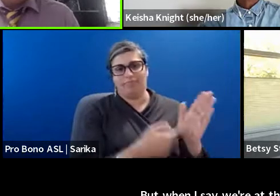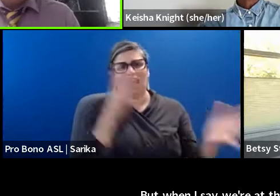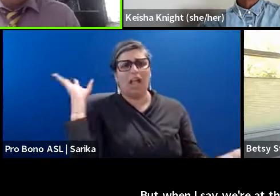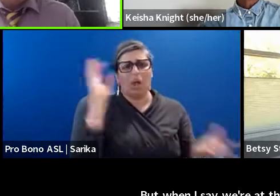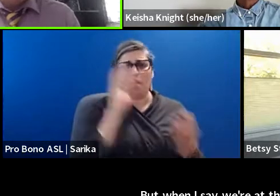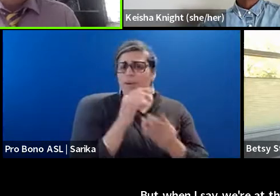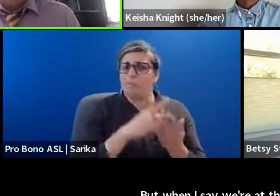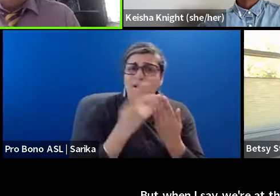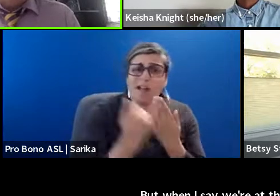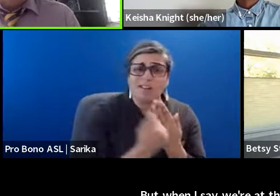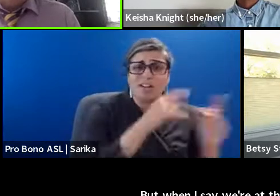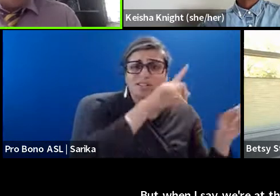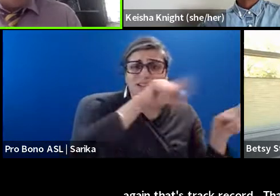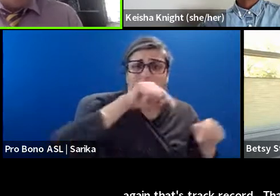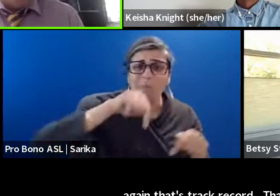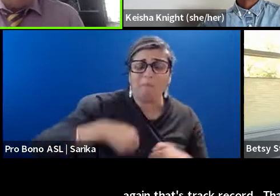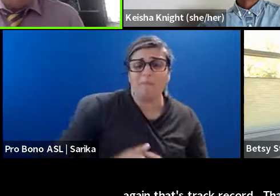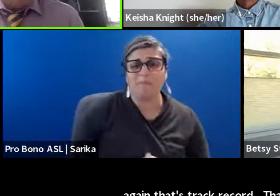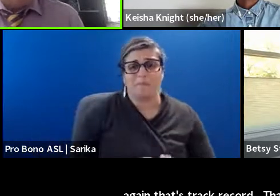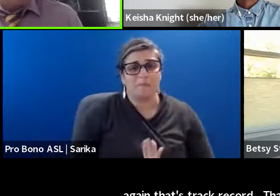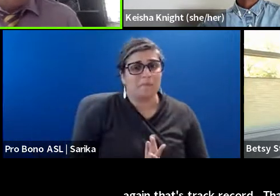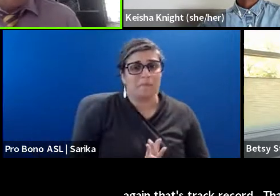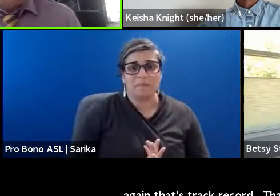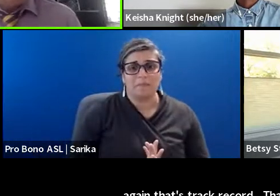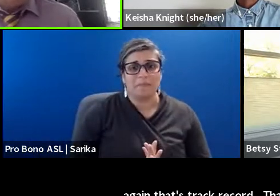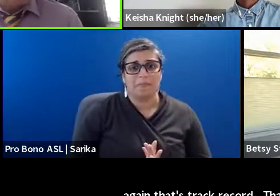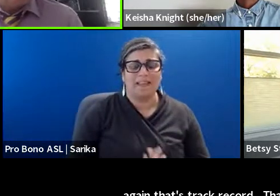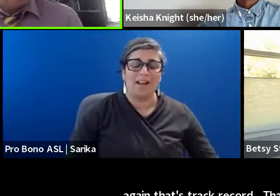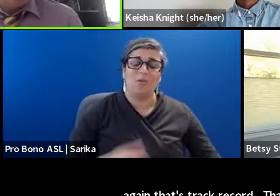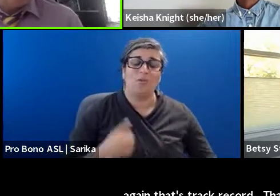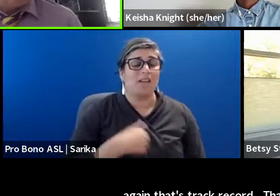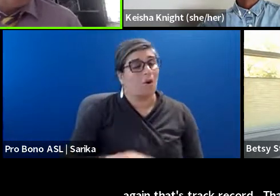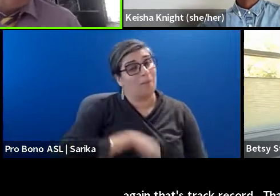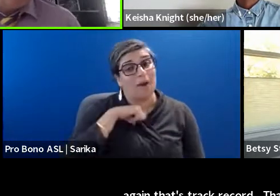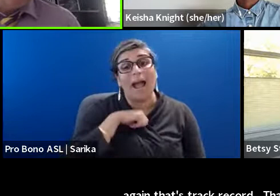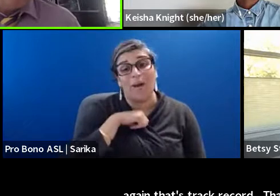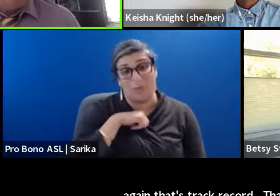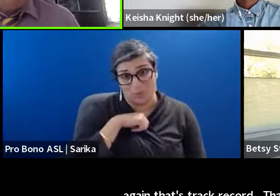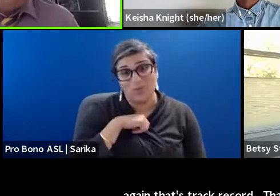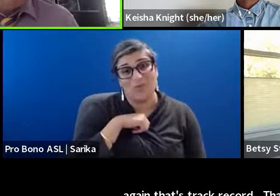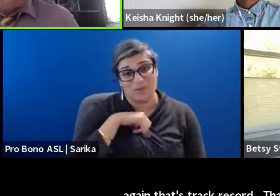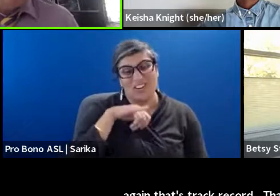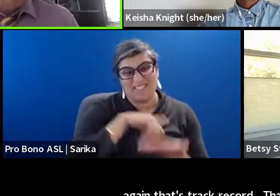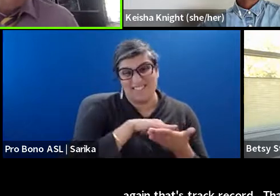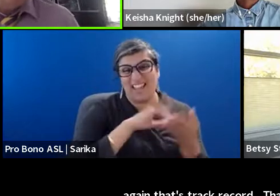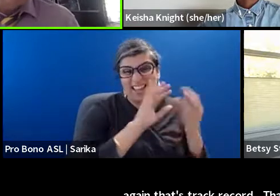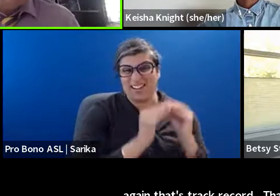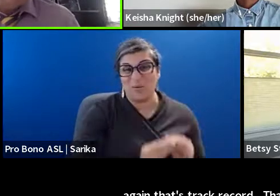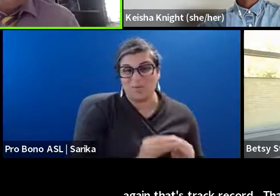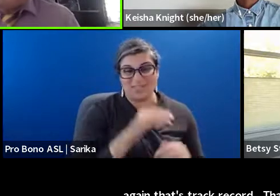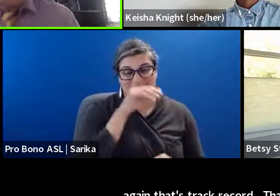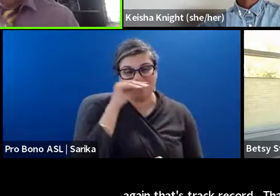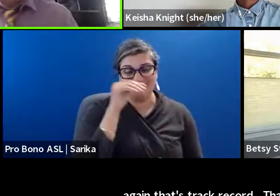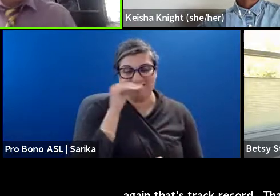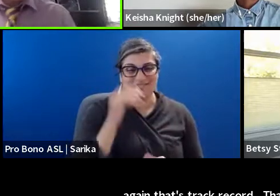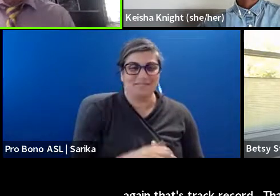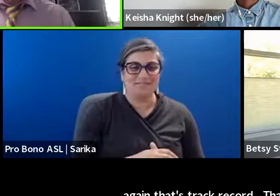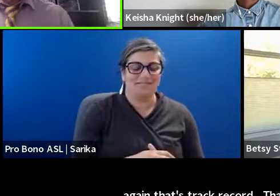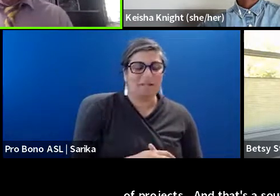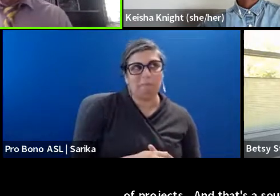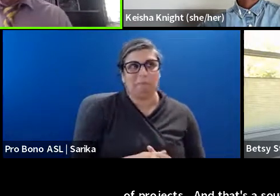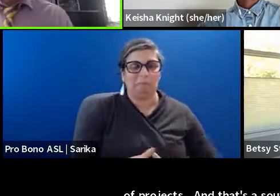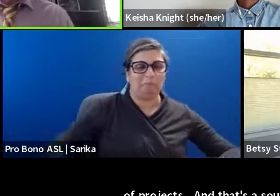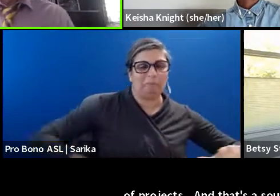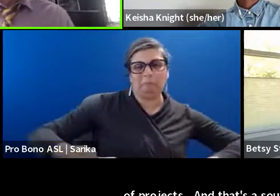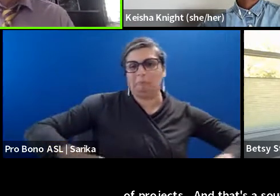that's, uh, you know, that, and that's a source of pride for us. And, and, and, you know, part of it's bragging a little